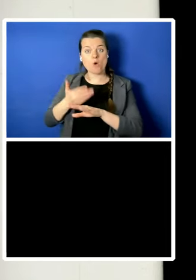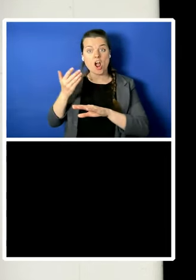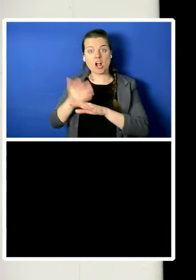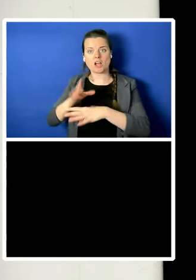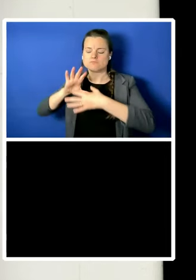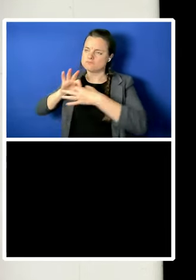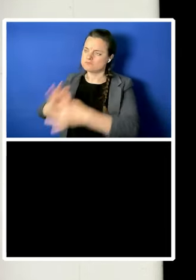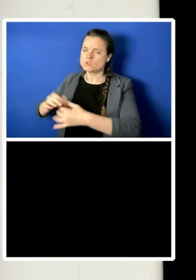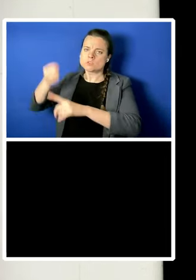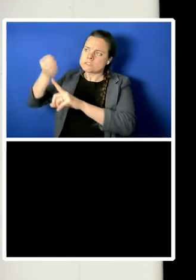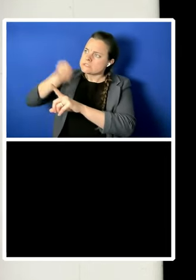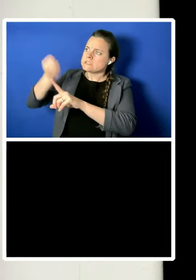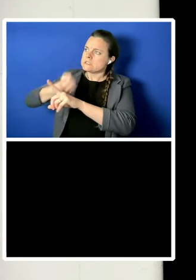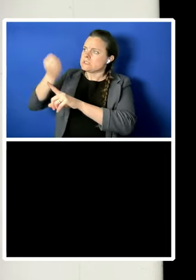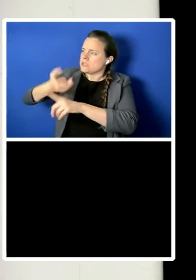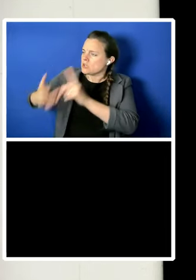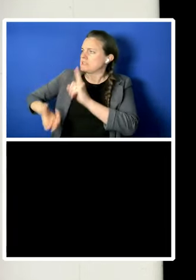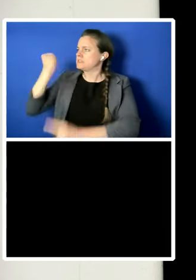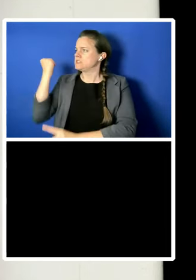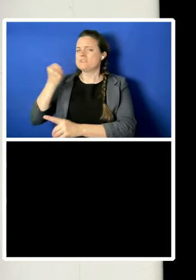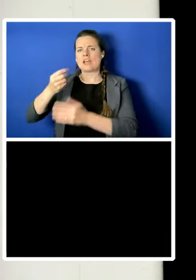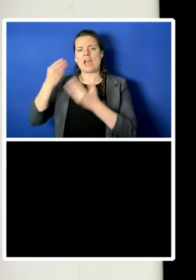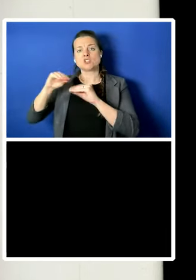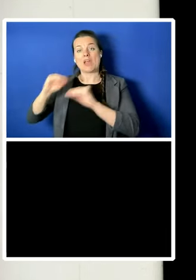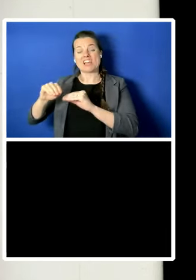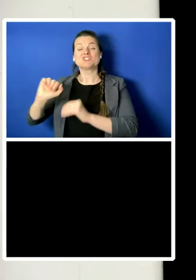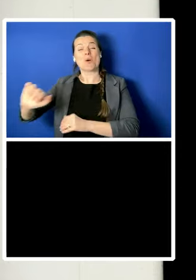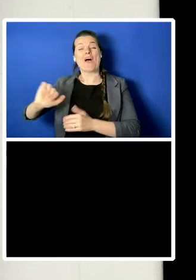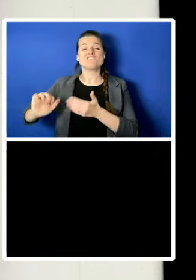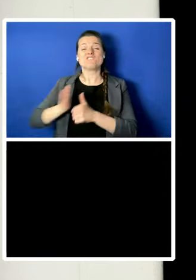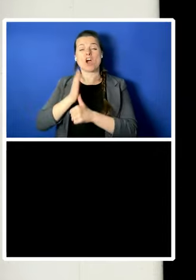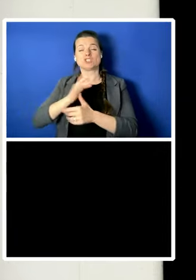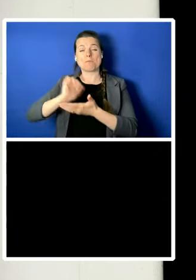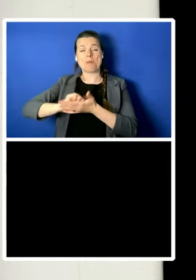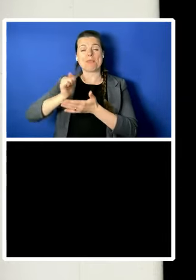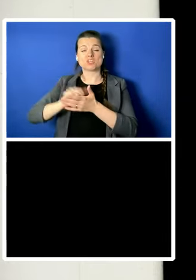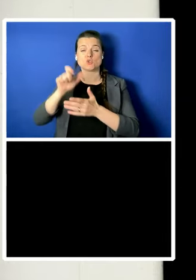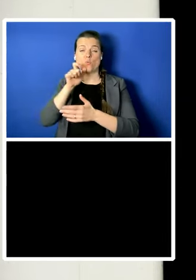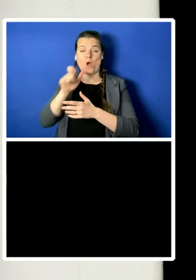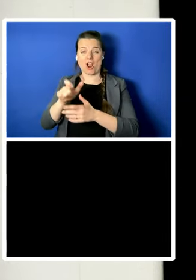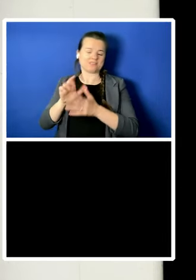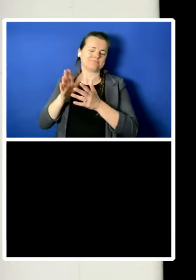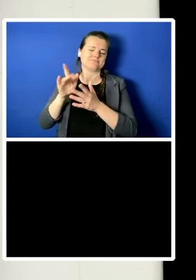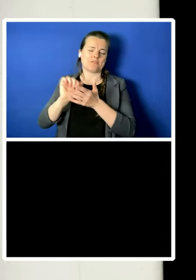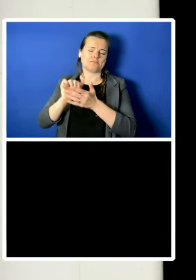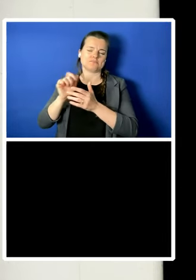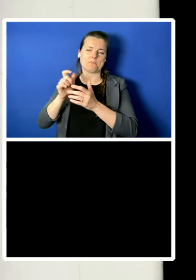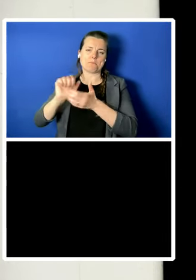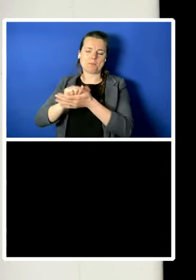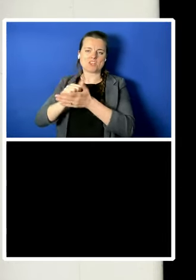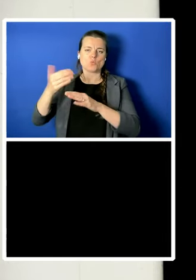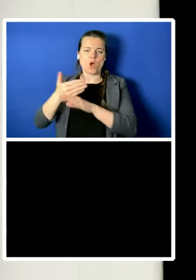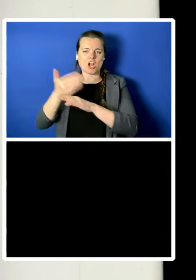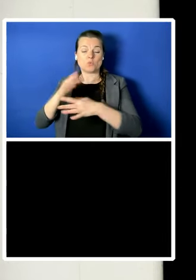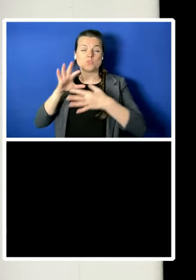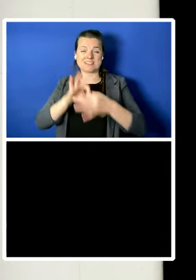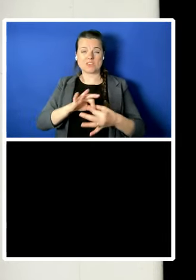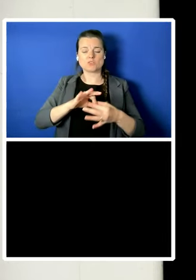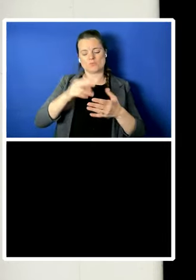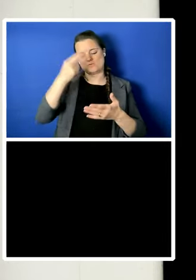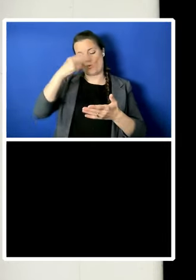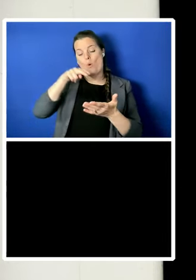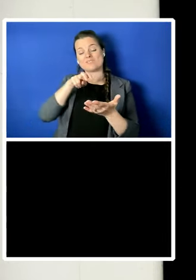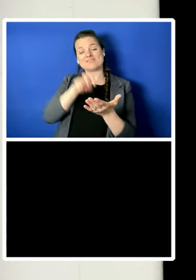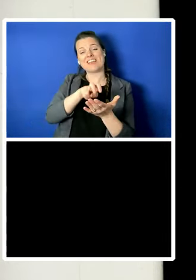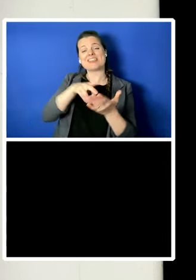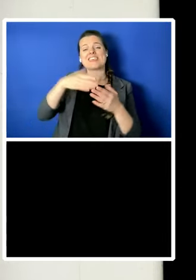So her first published work was called Thoughts on the Education of Daughters. Bit of a clue there. Sadly, we don't have time right now